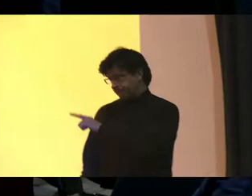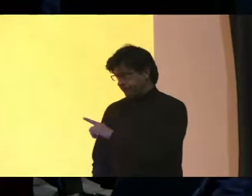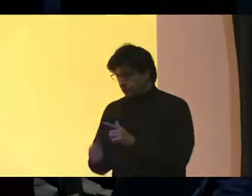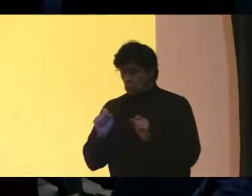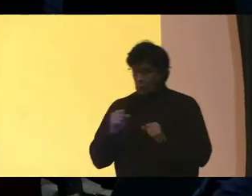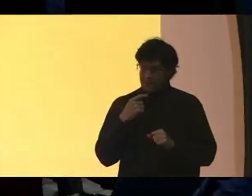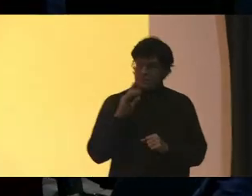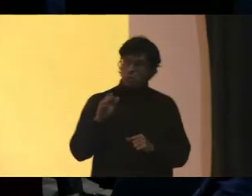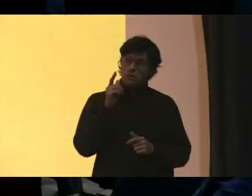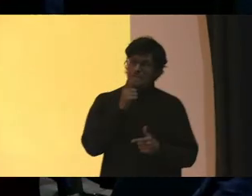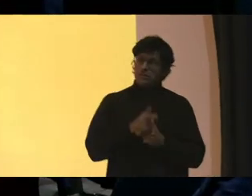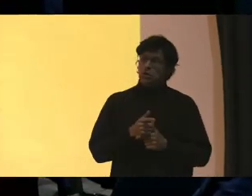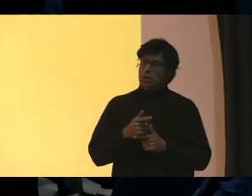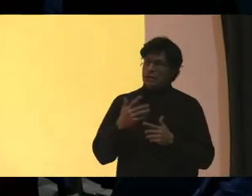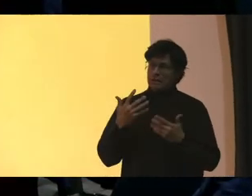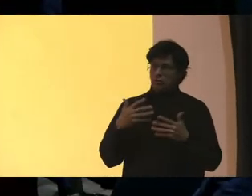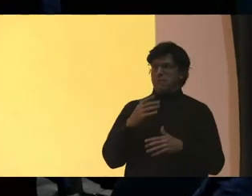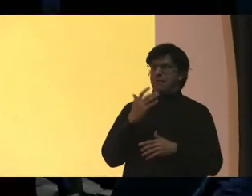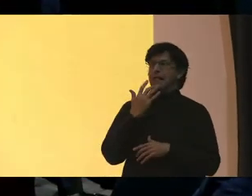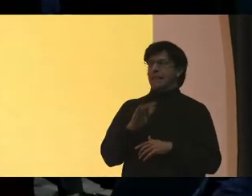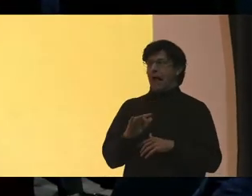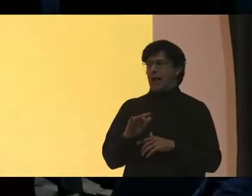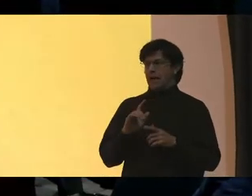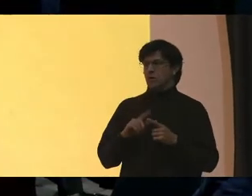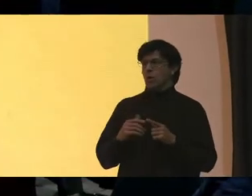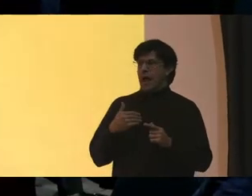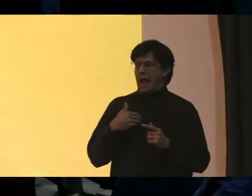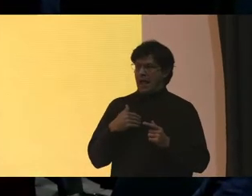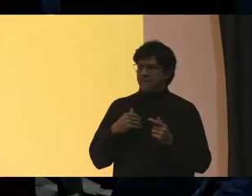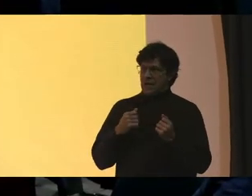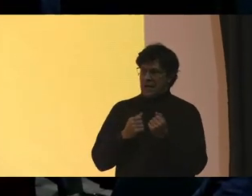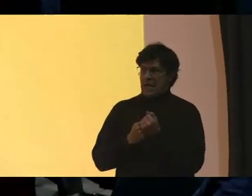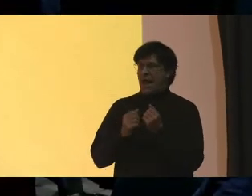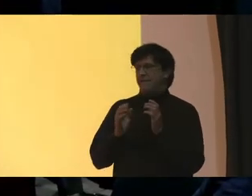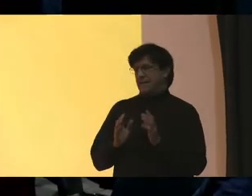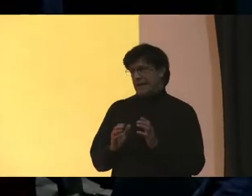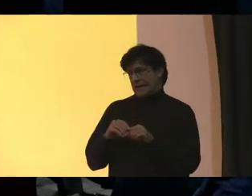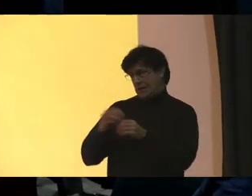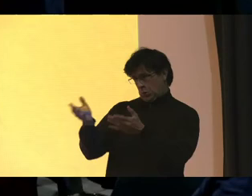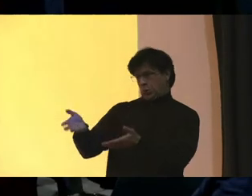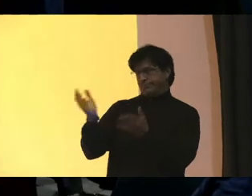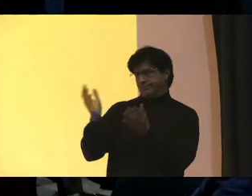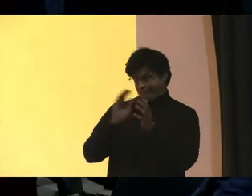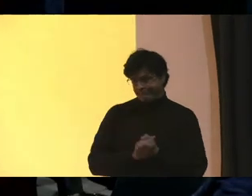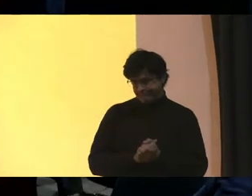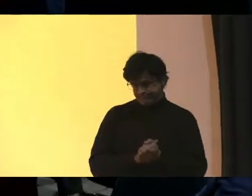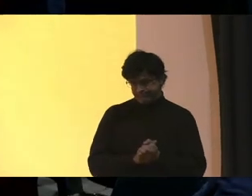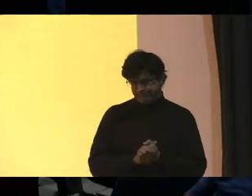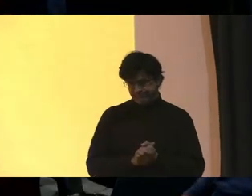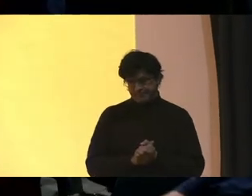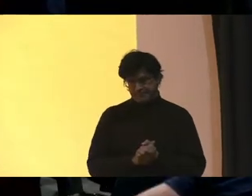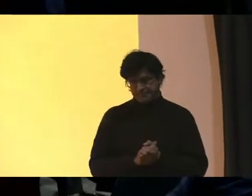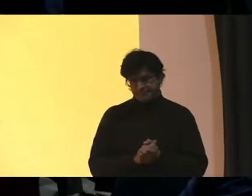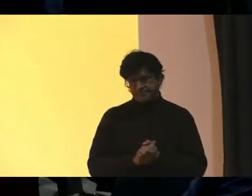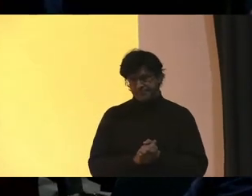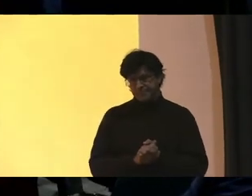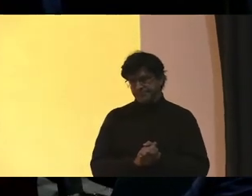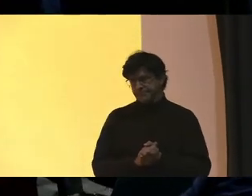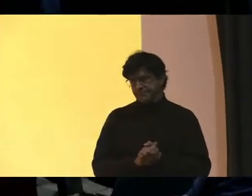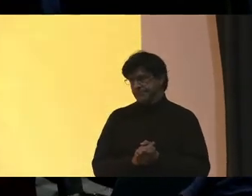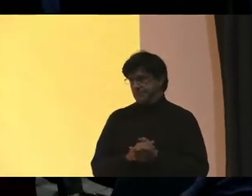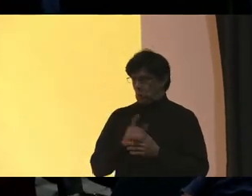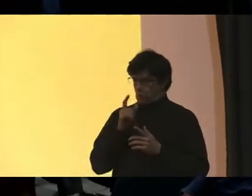your sister is extremely lucky To have an advocate in you To step forward